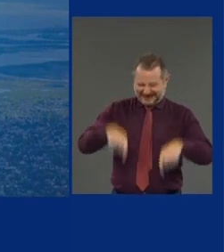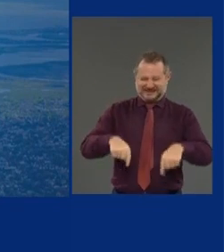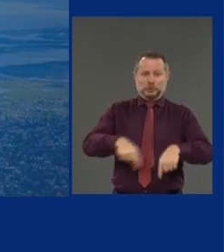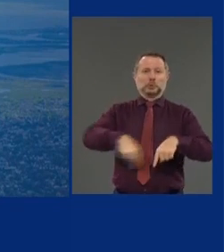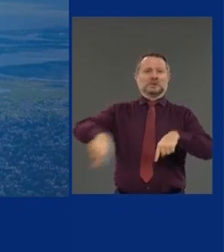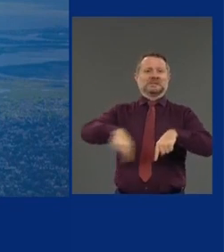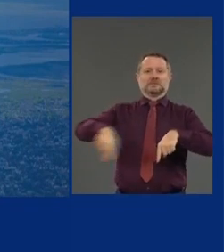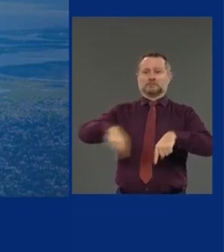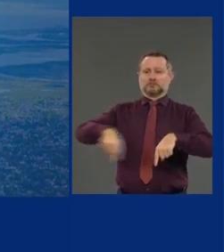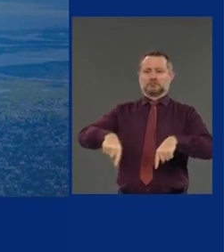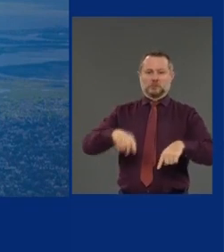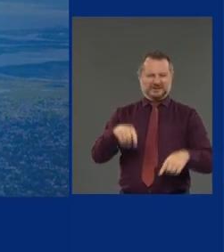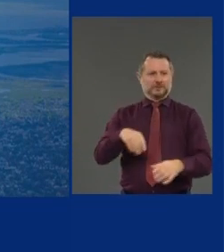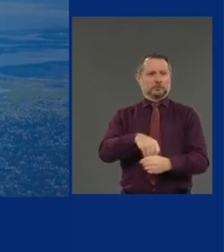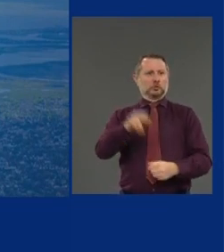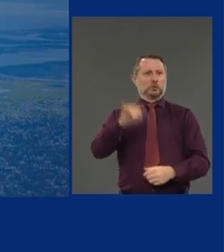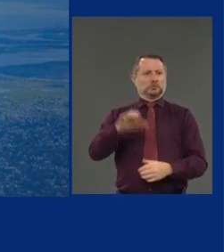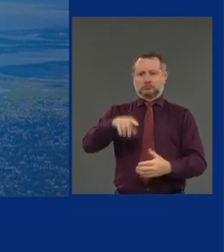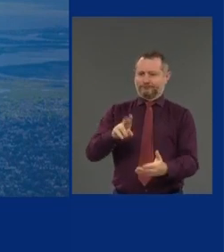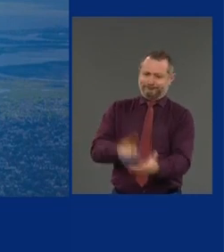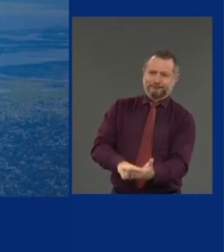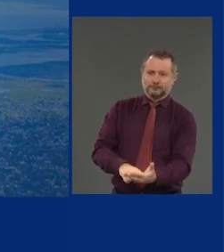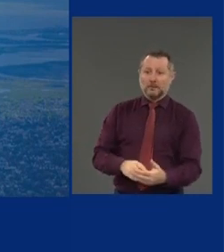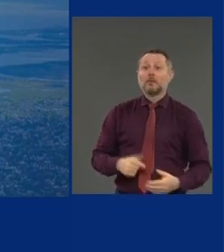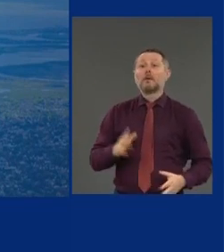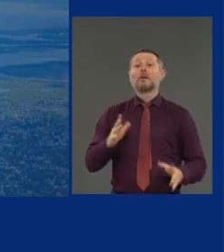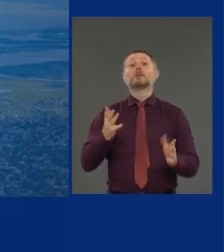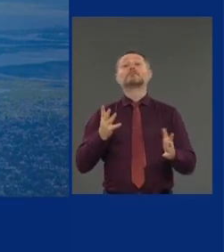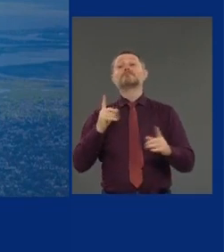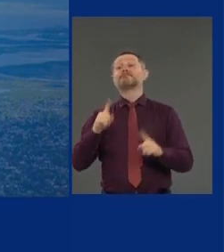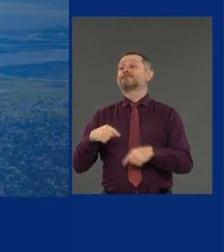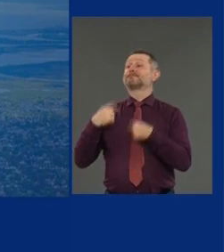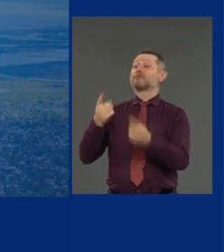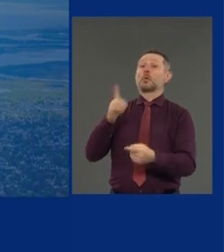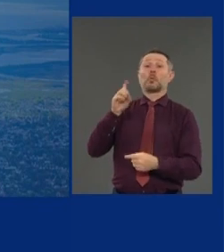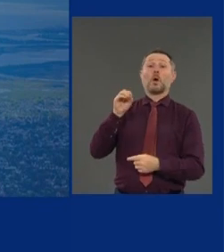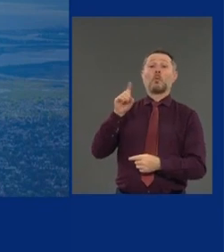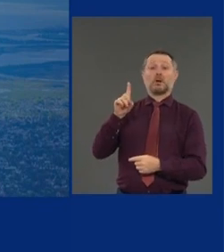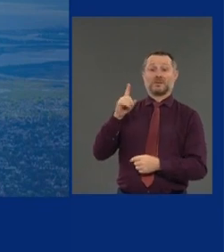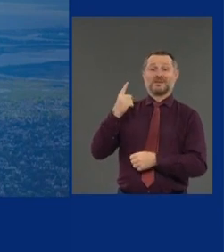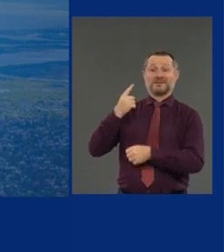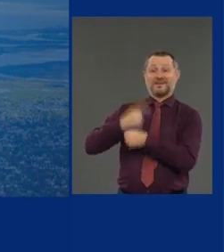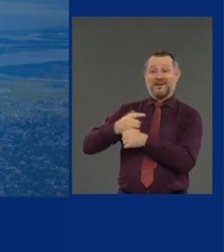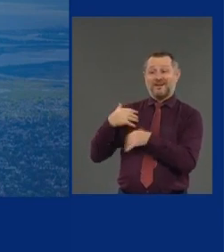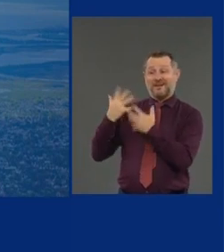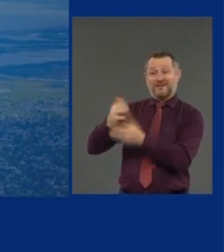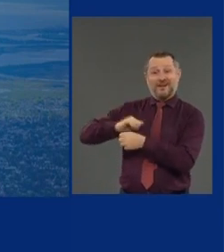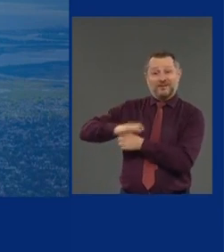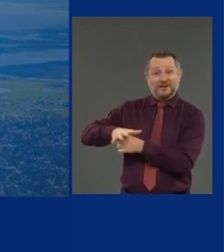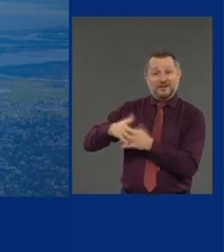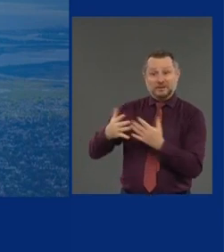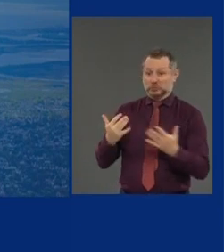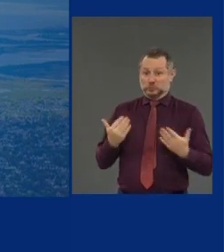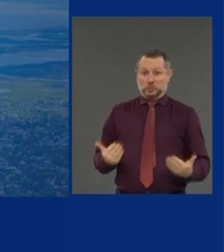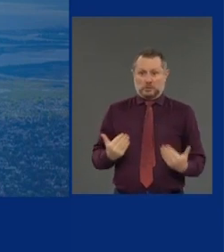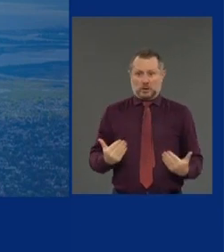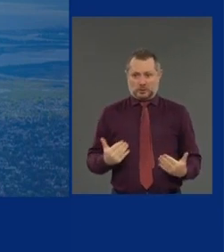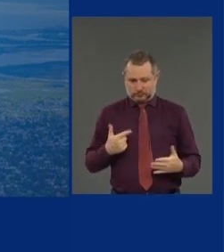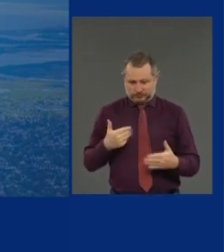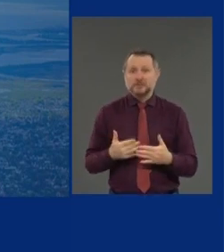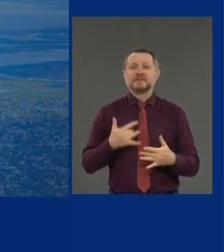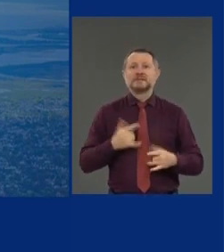the COVID crisis over the past 101 days, we're now at a different point. We're at the point of